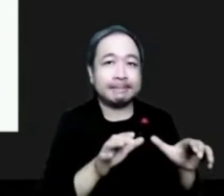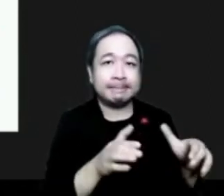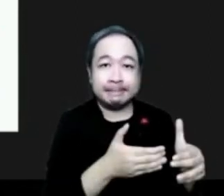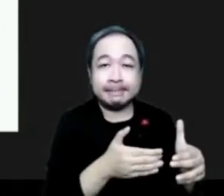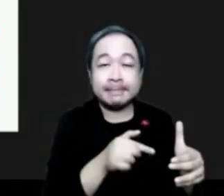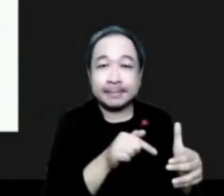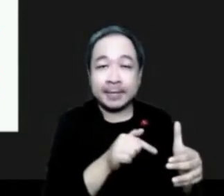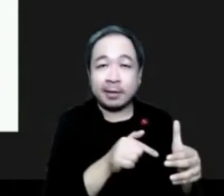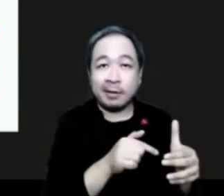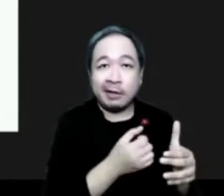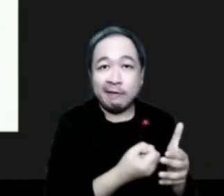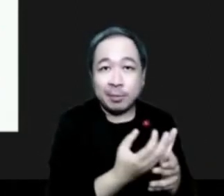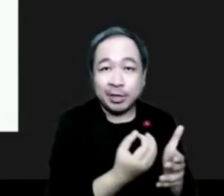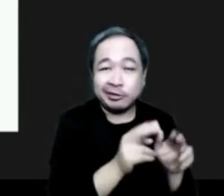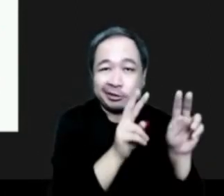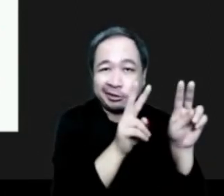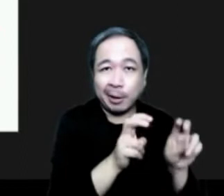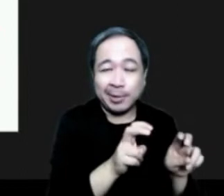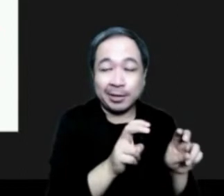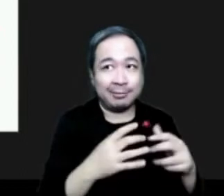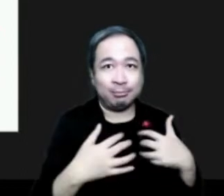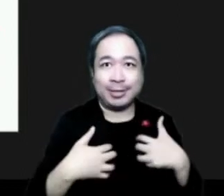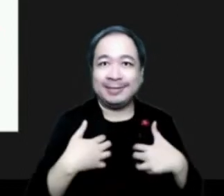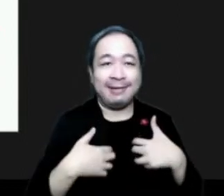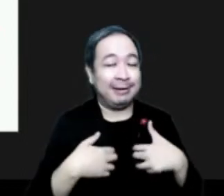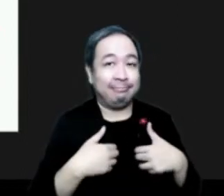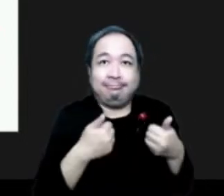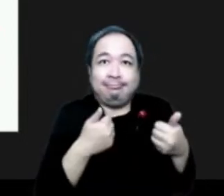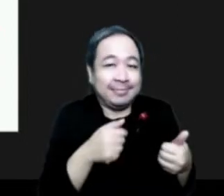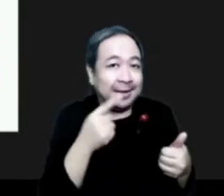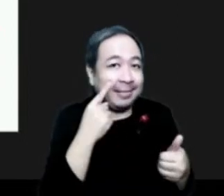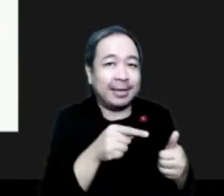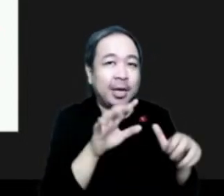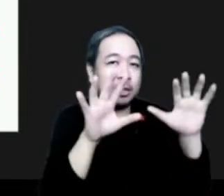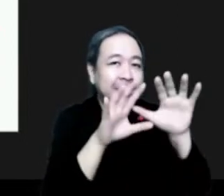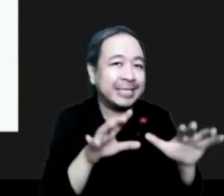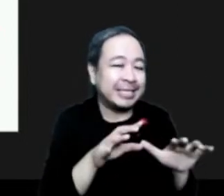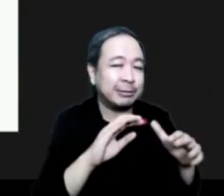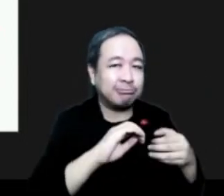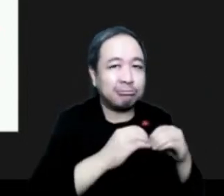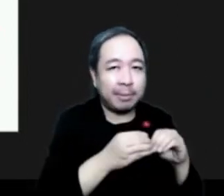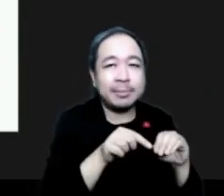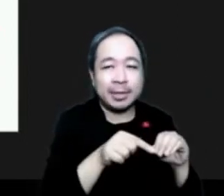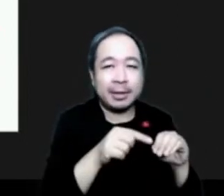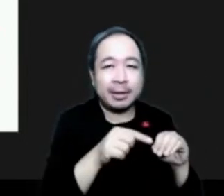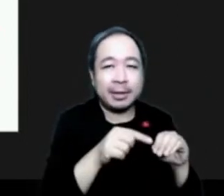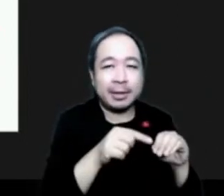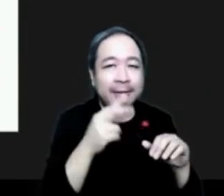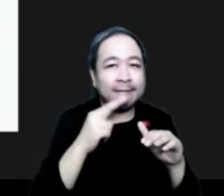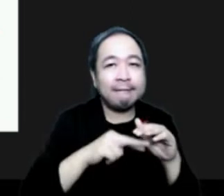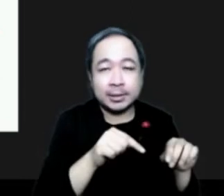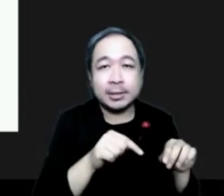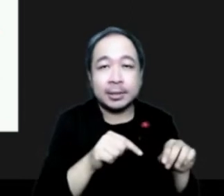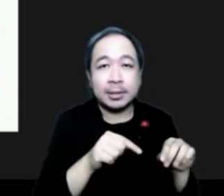we are all excited about. It's one of the major issues in forecasting wildfire-related pollution.